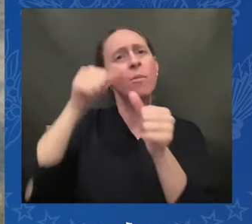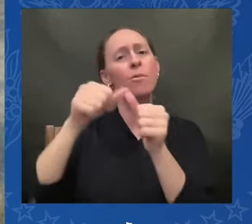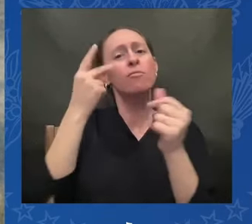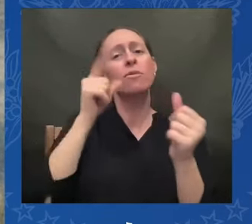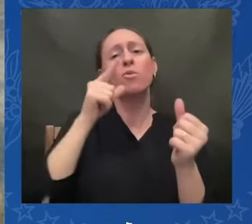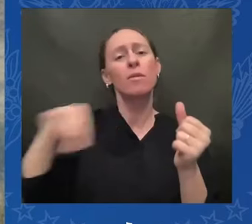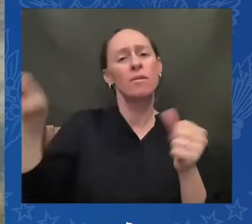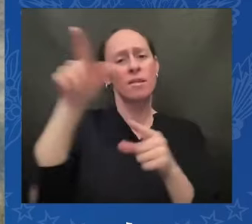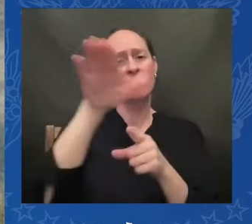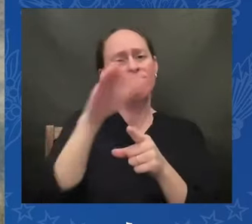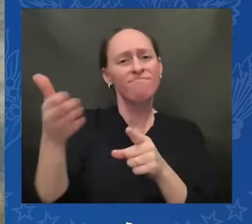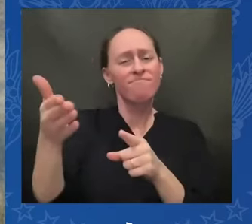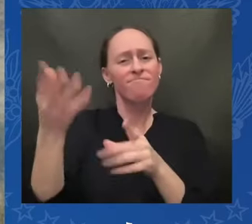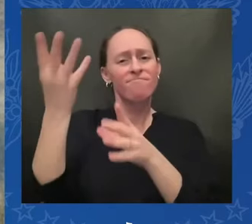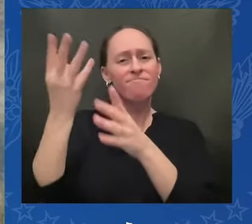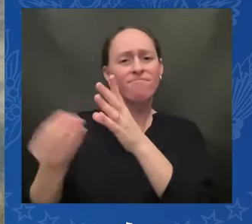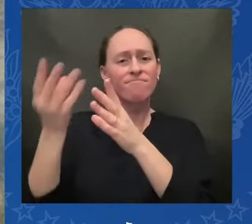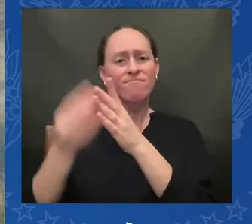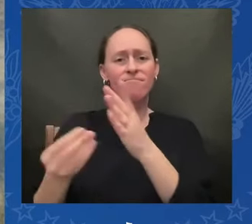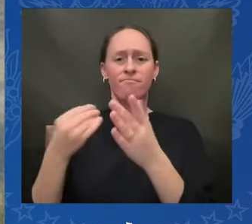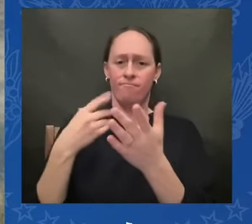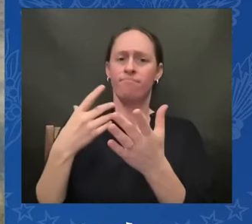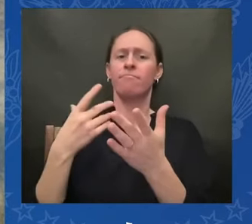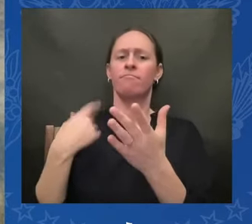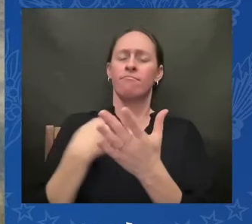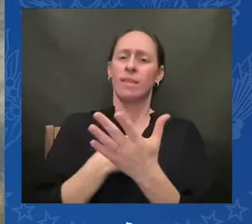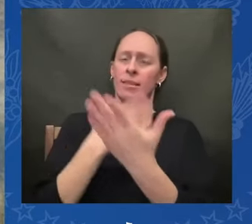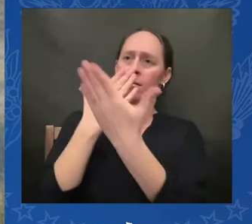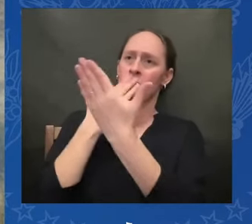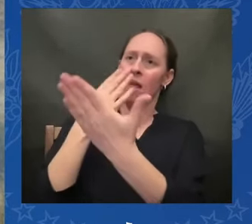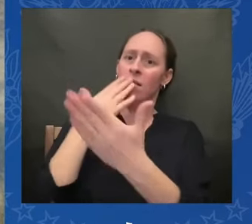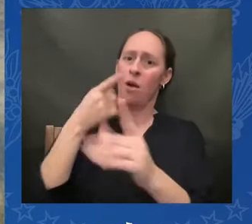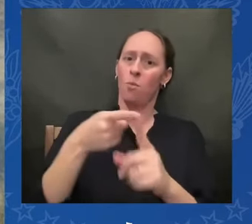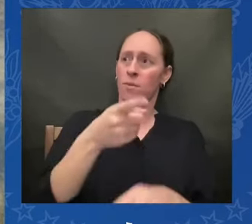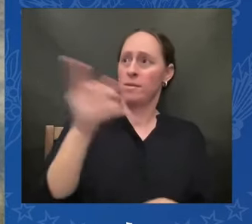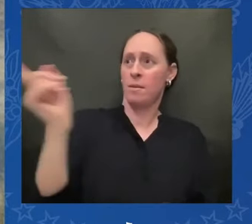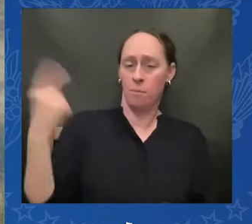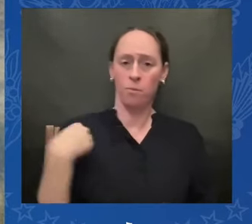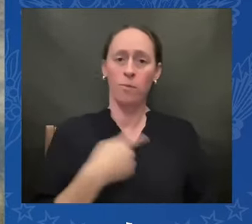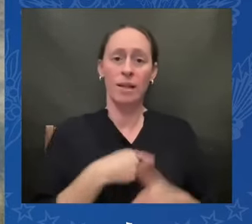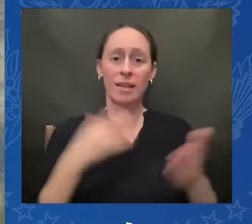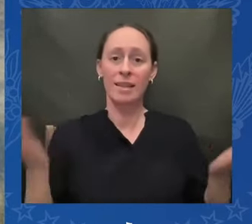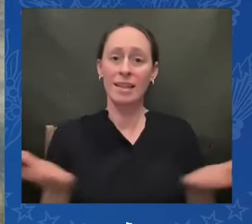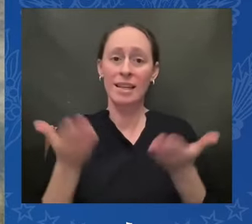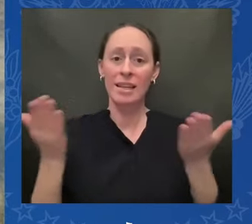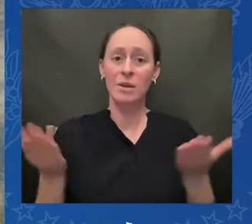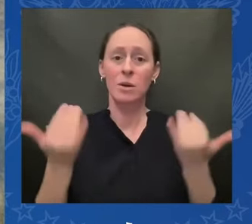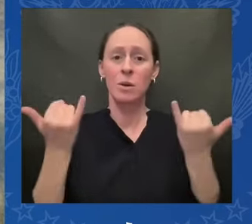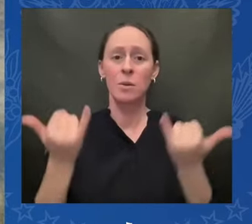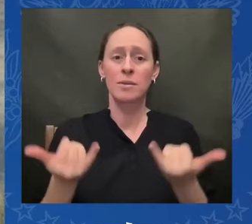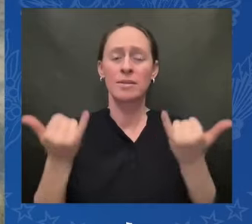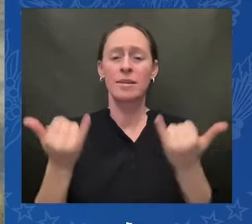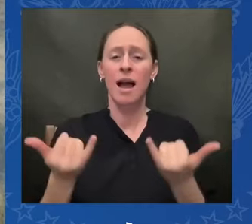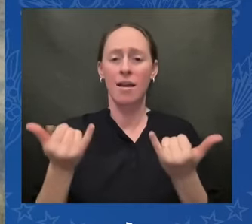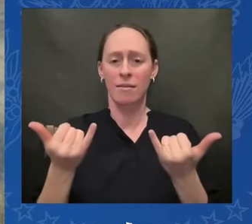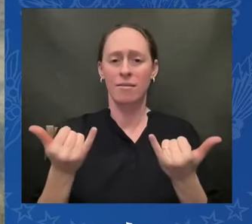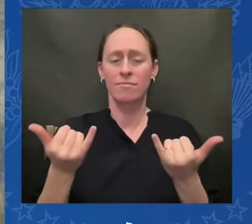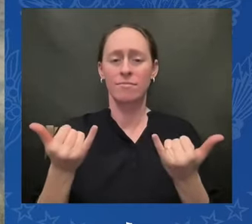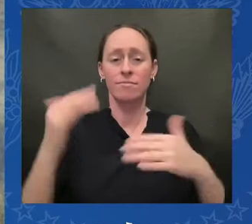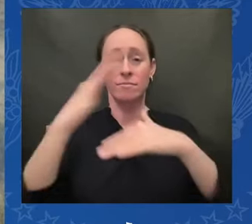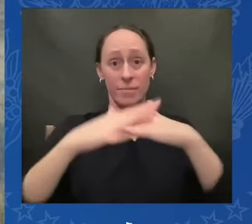we commit to our shared future future thank you mr president for bringing us together